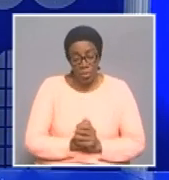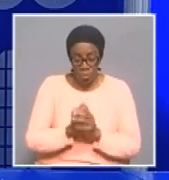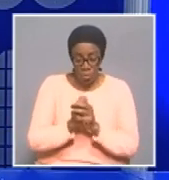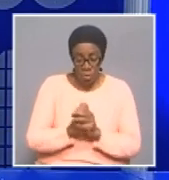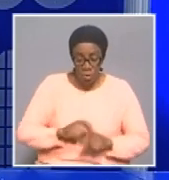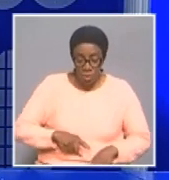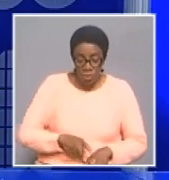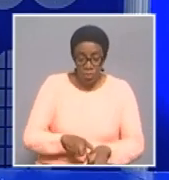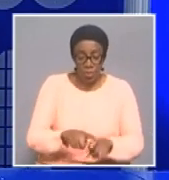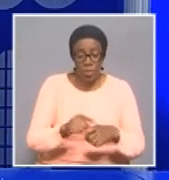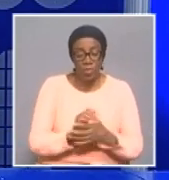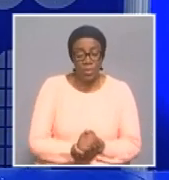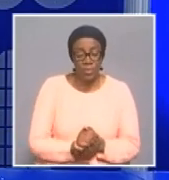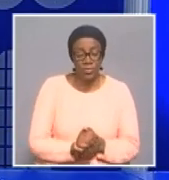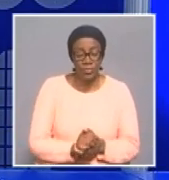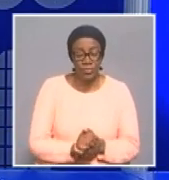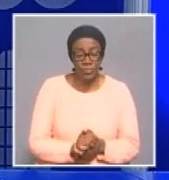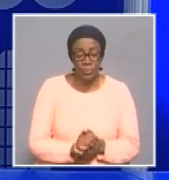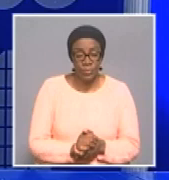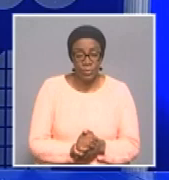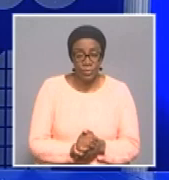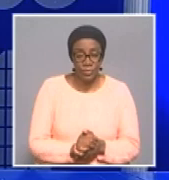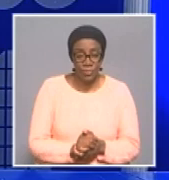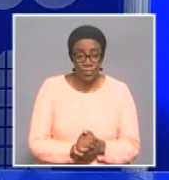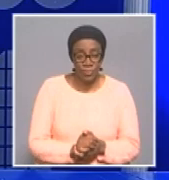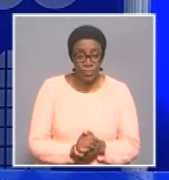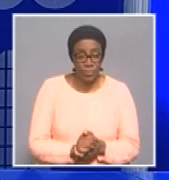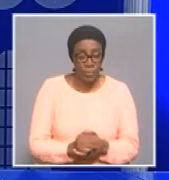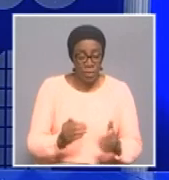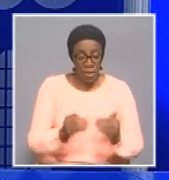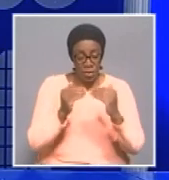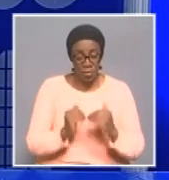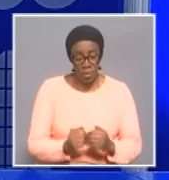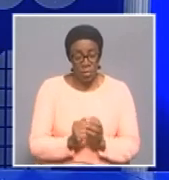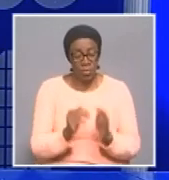with the reintroduction of stage three of the state of emergency regulations. Let's get started.